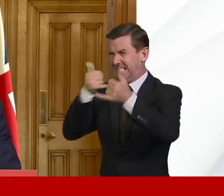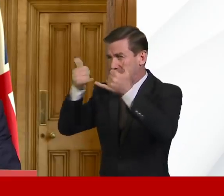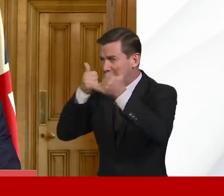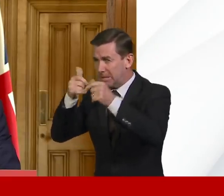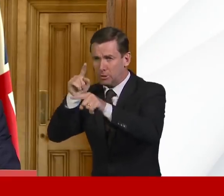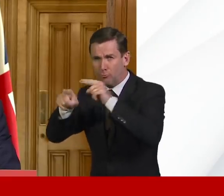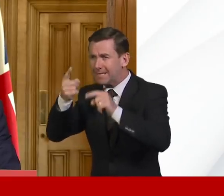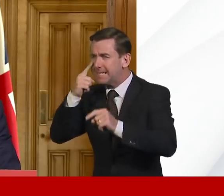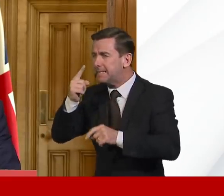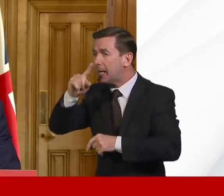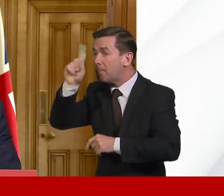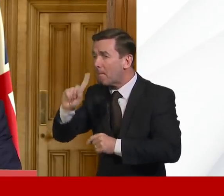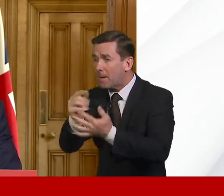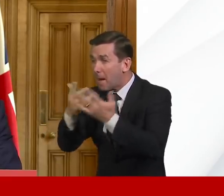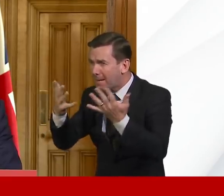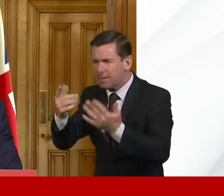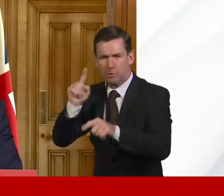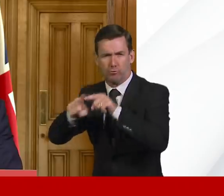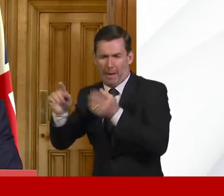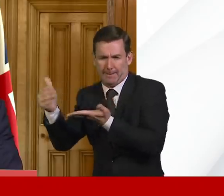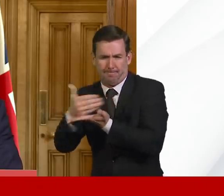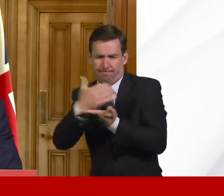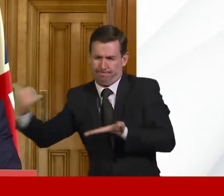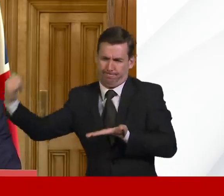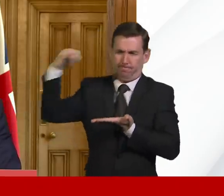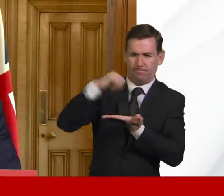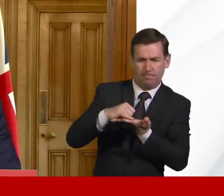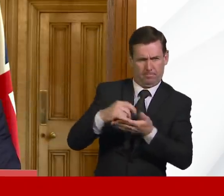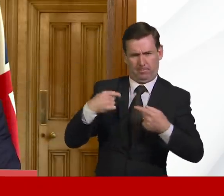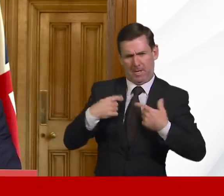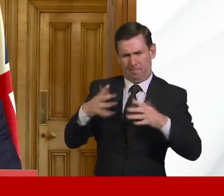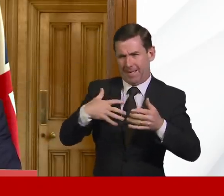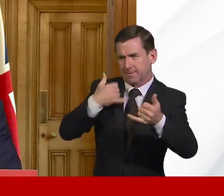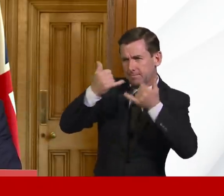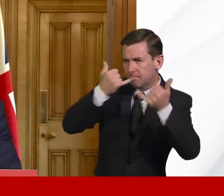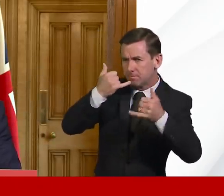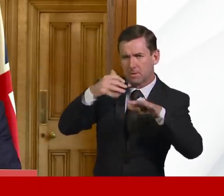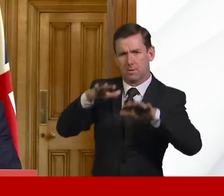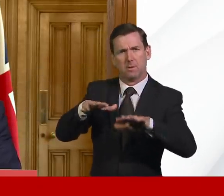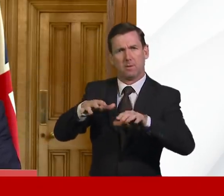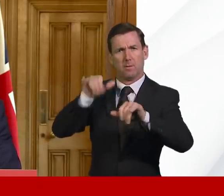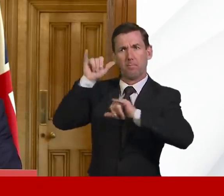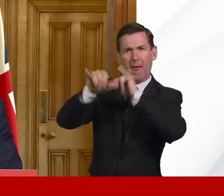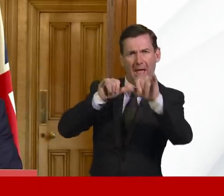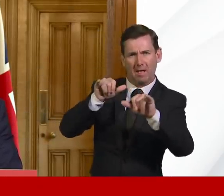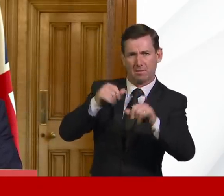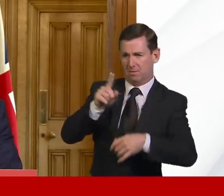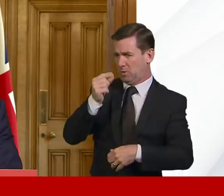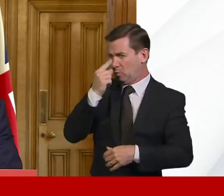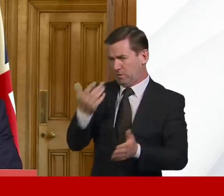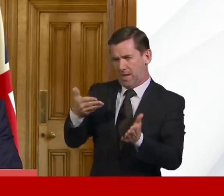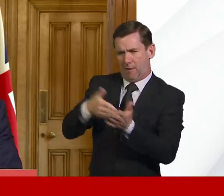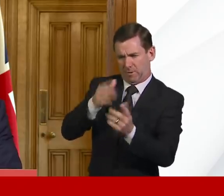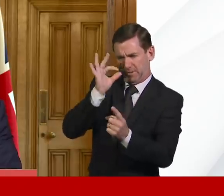with airlines to get them back from around the world. And of course, in the first instance, through commercial means, but also through repatriation flights in